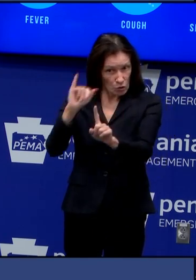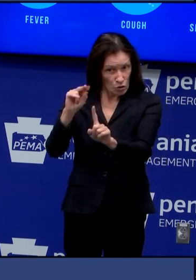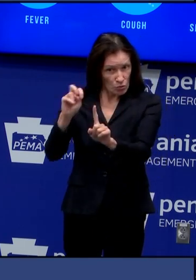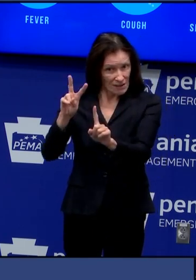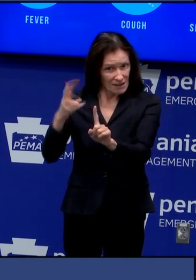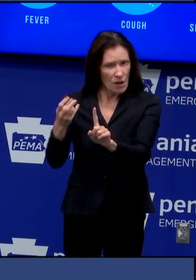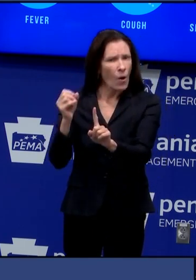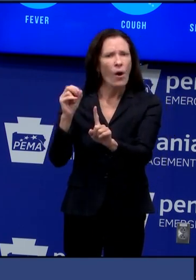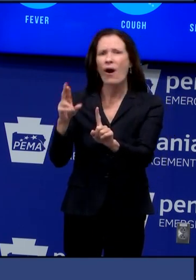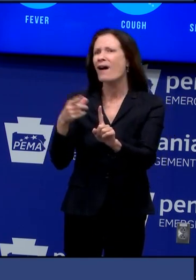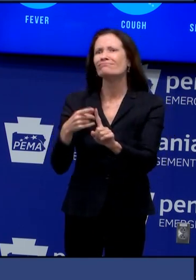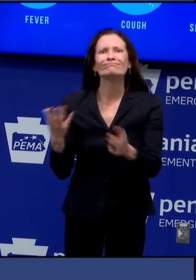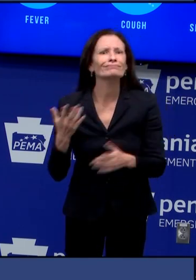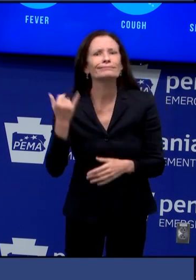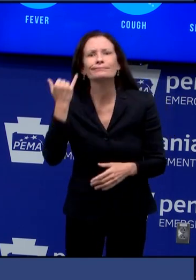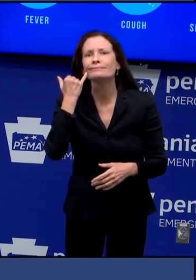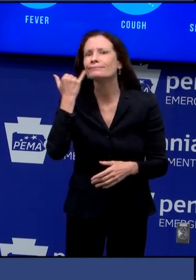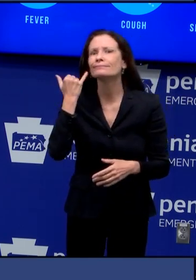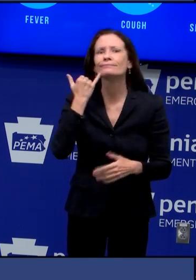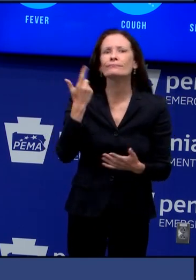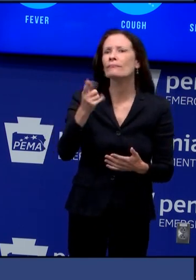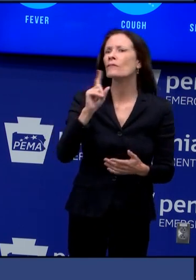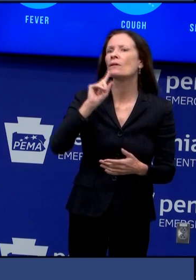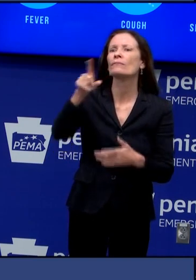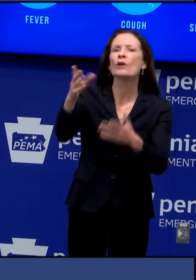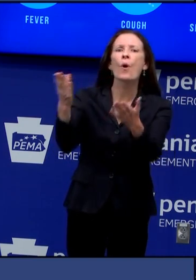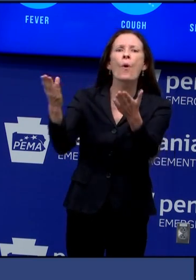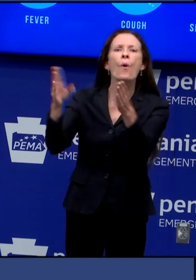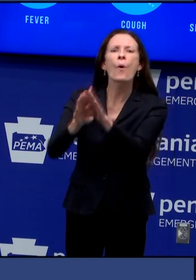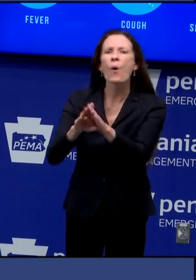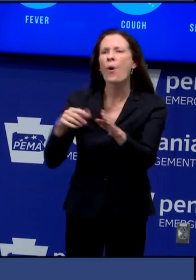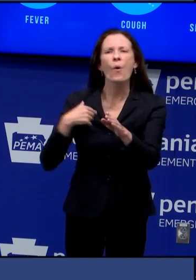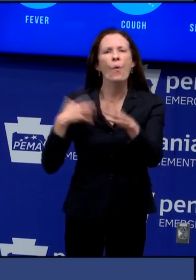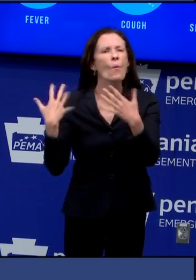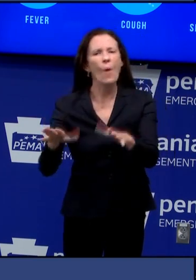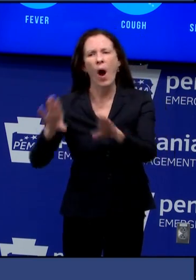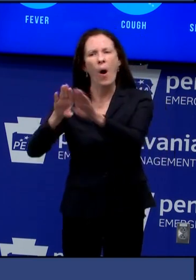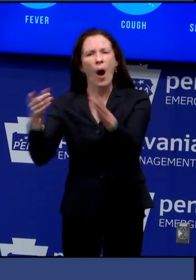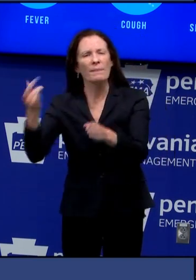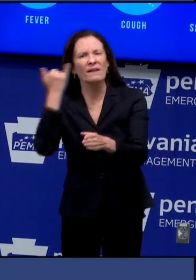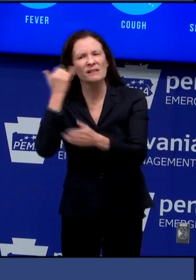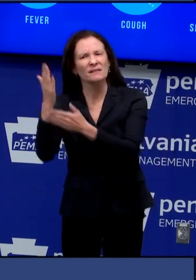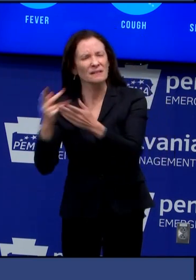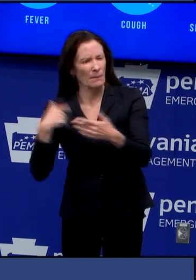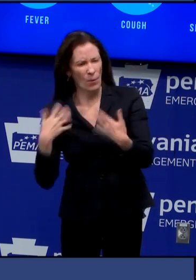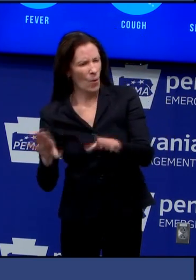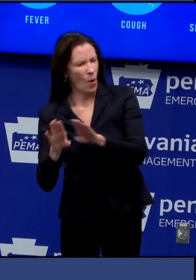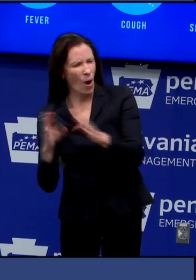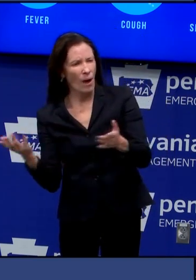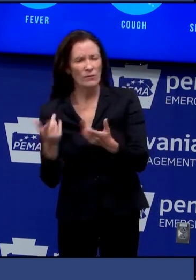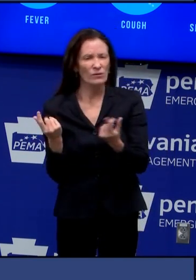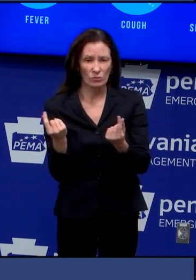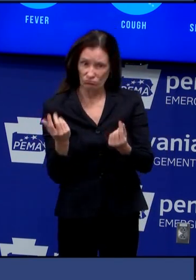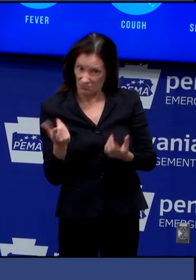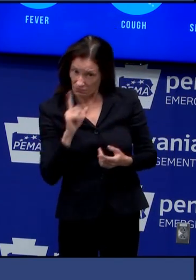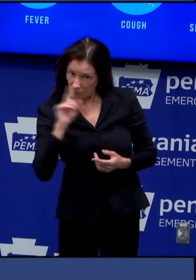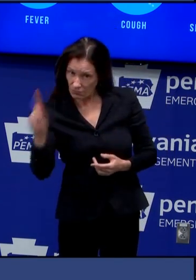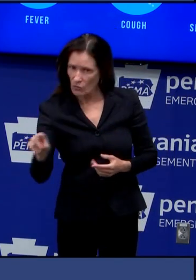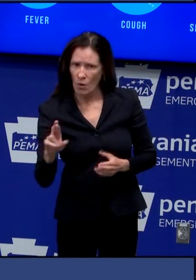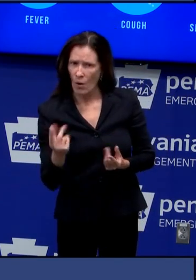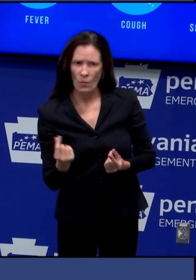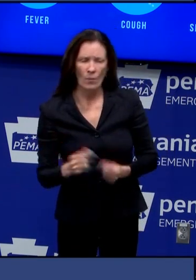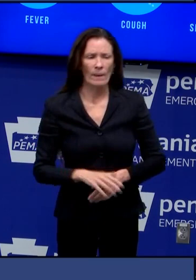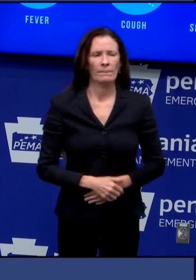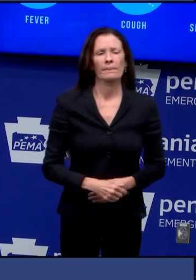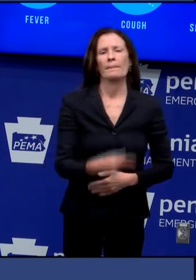venues are under closure orders and don't want to reopen for the election so as i mentioned before we are going to be